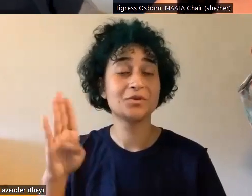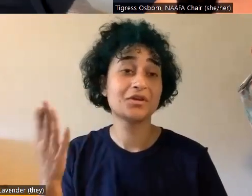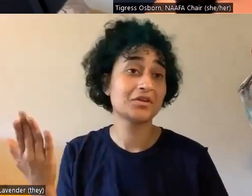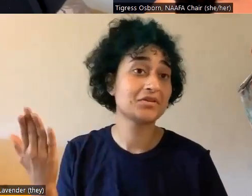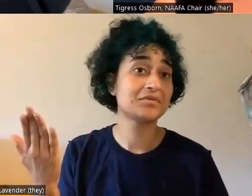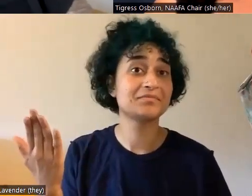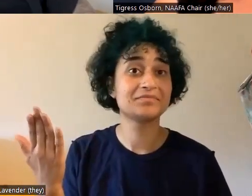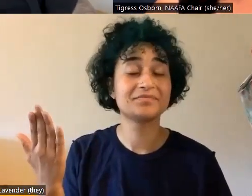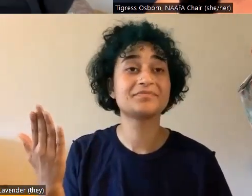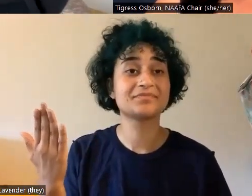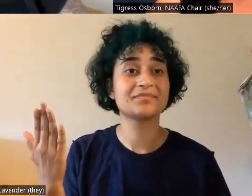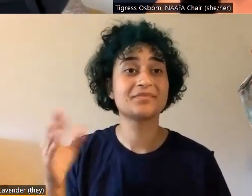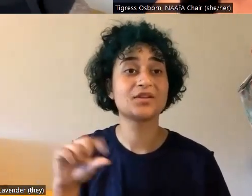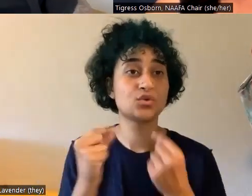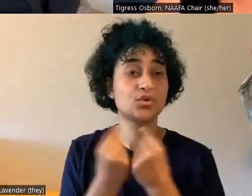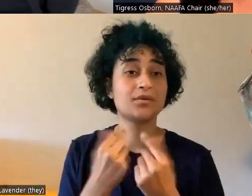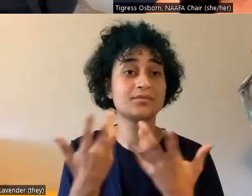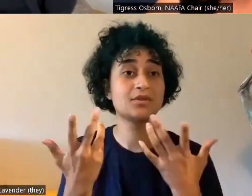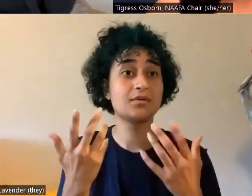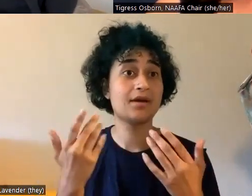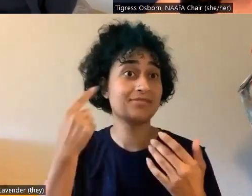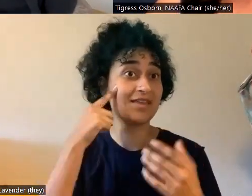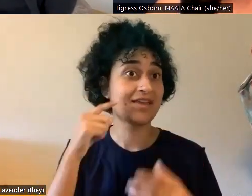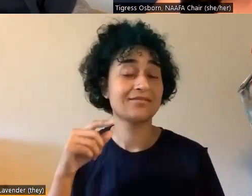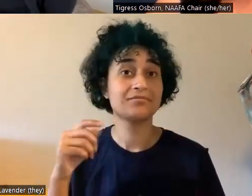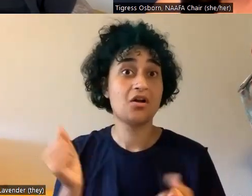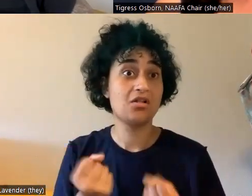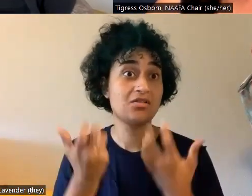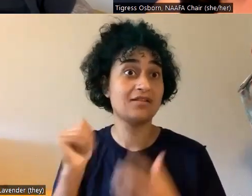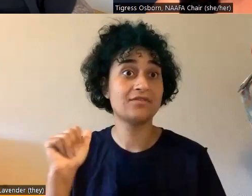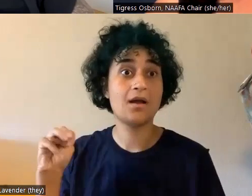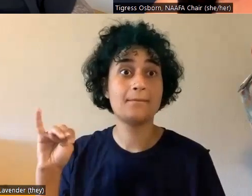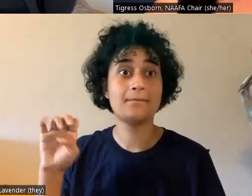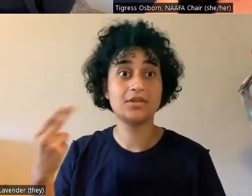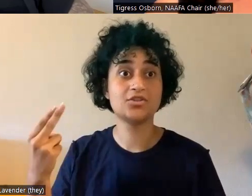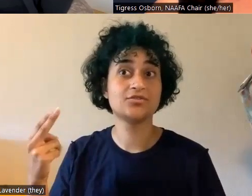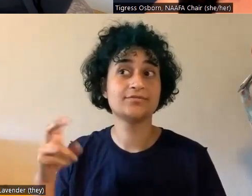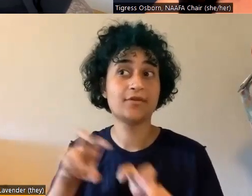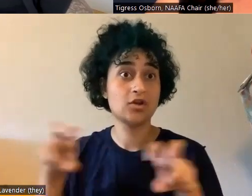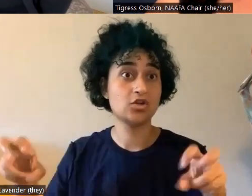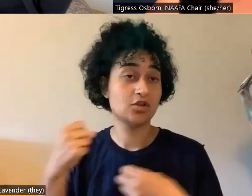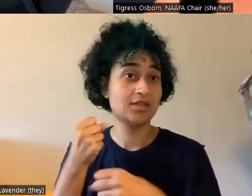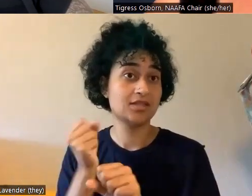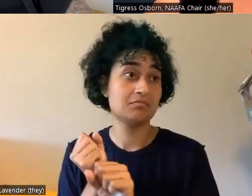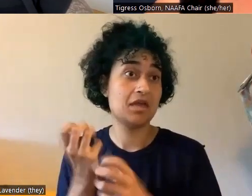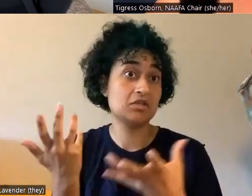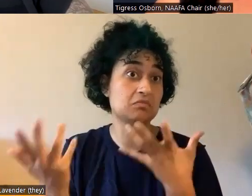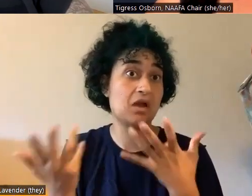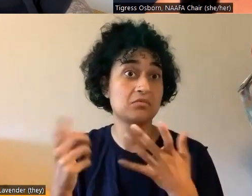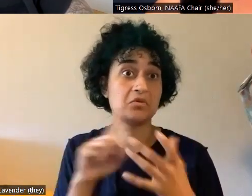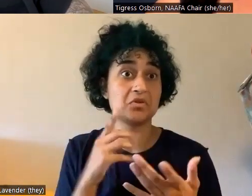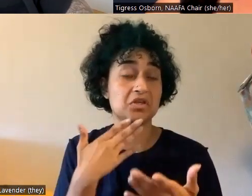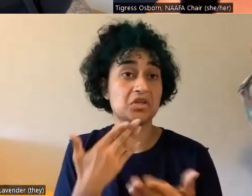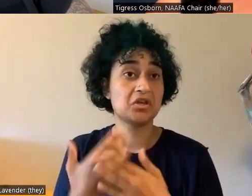made sturdily, even if not with particular attention to, um, to weight capacity. Flex